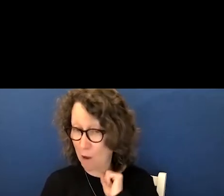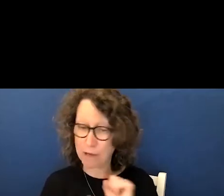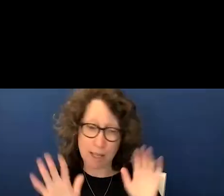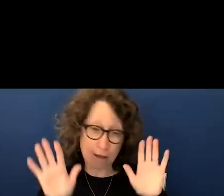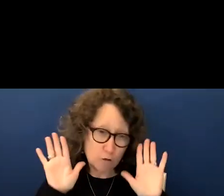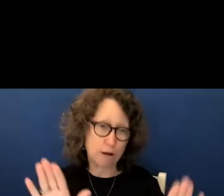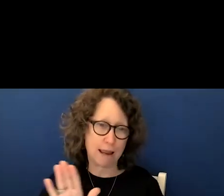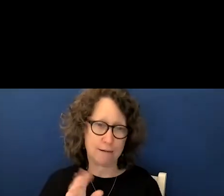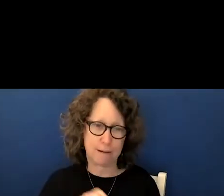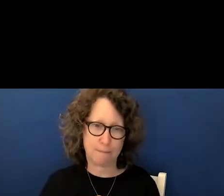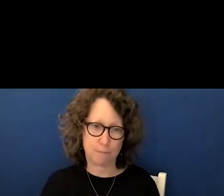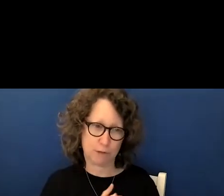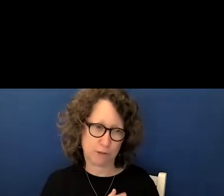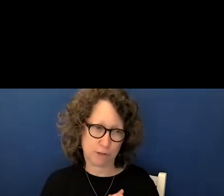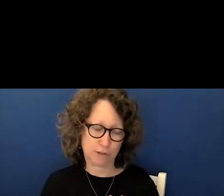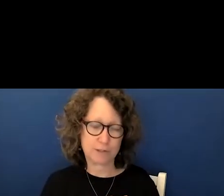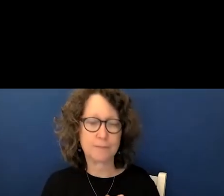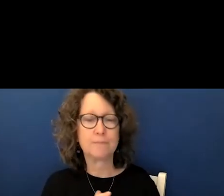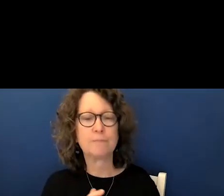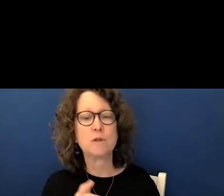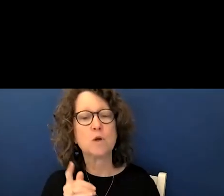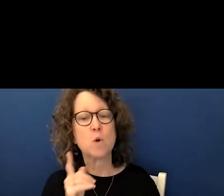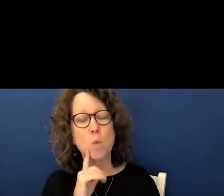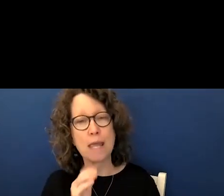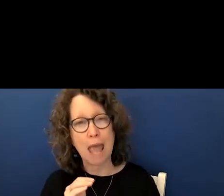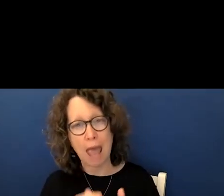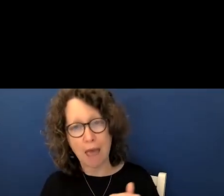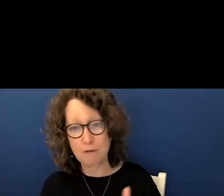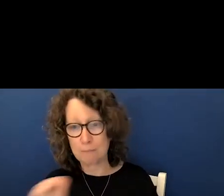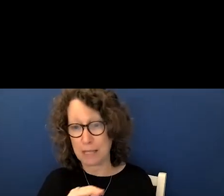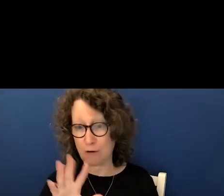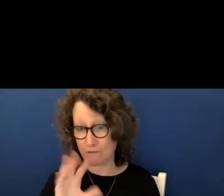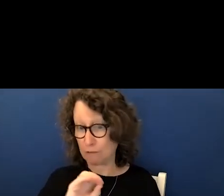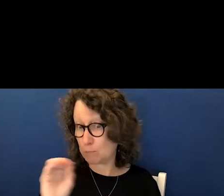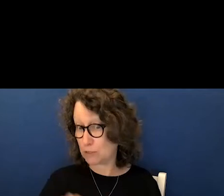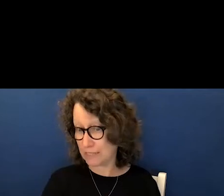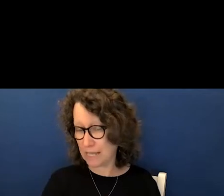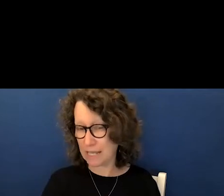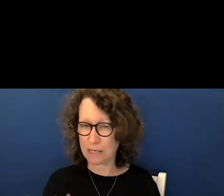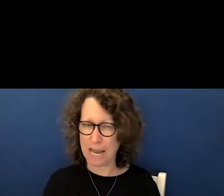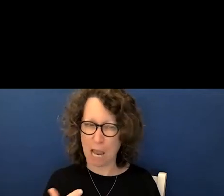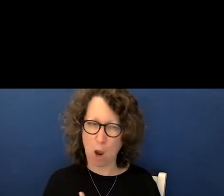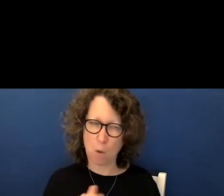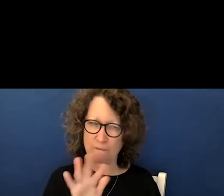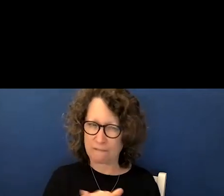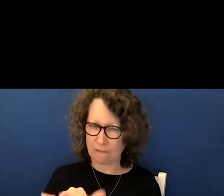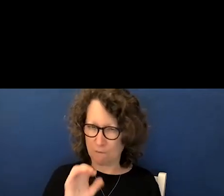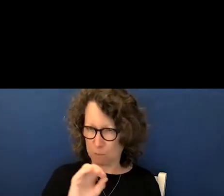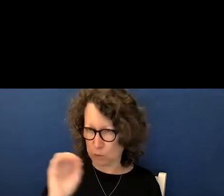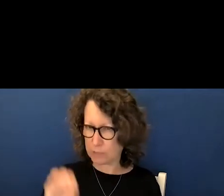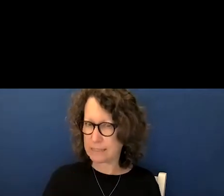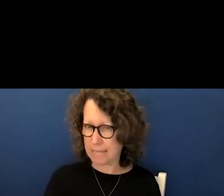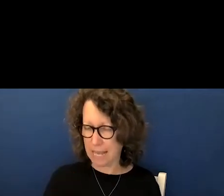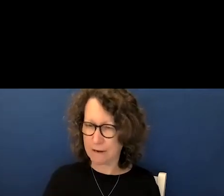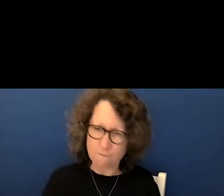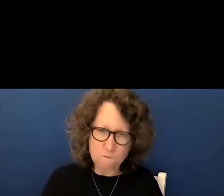great numbers there we have exceeded the 50 percent mark we're at about 55 percent fully vaccinated